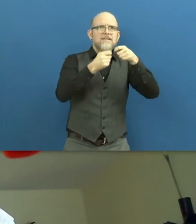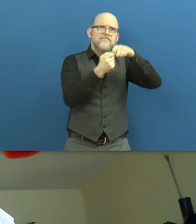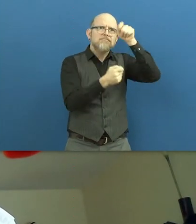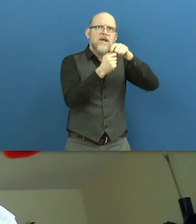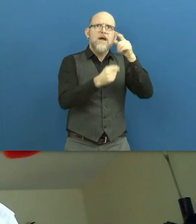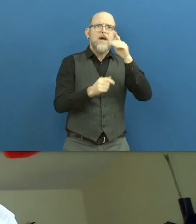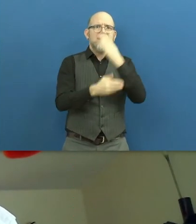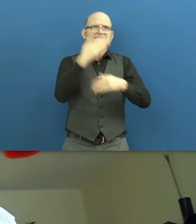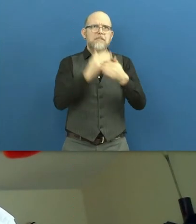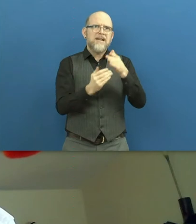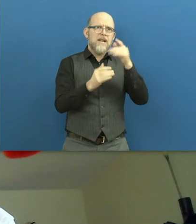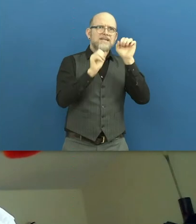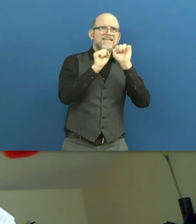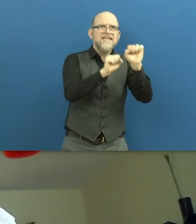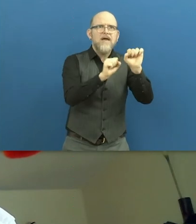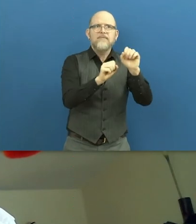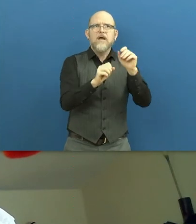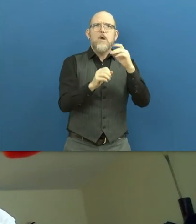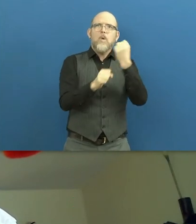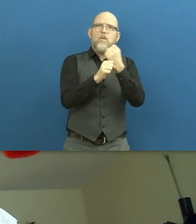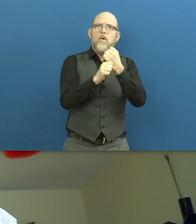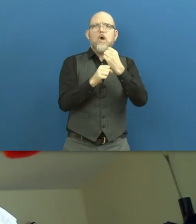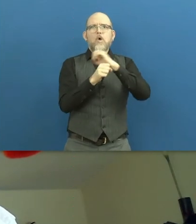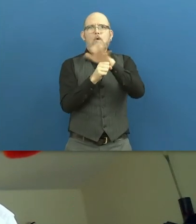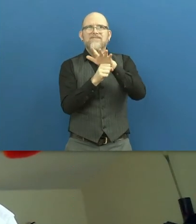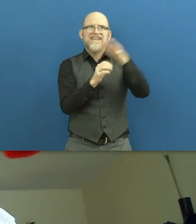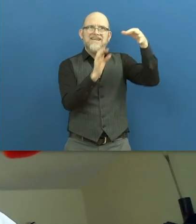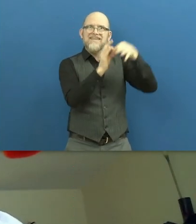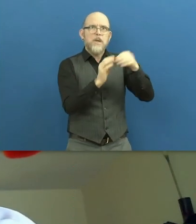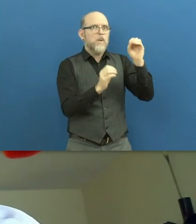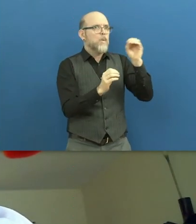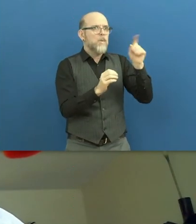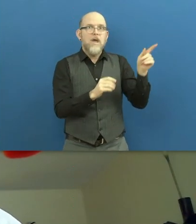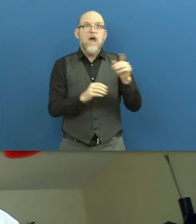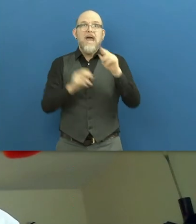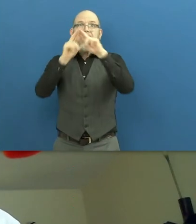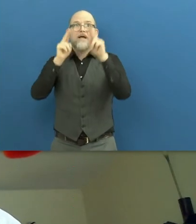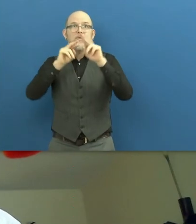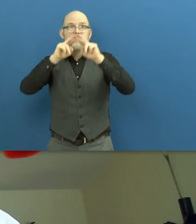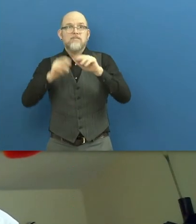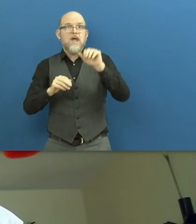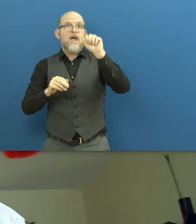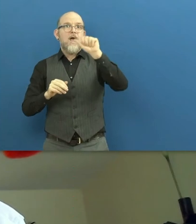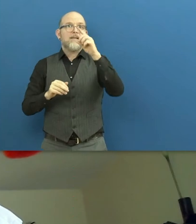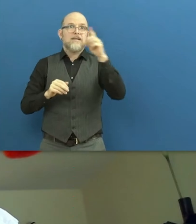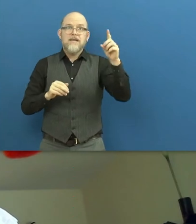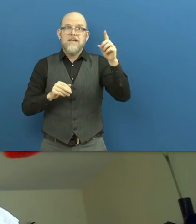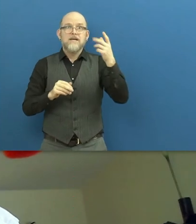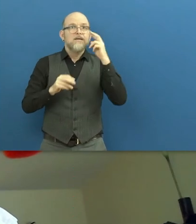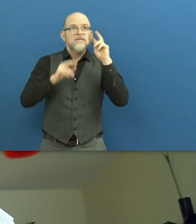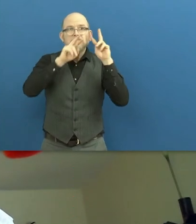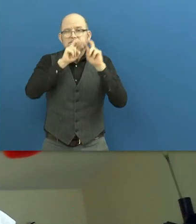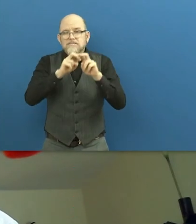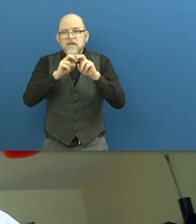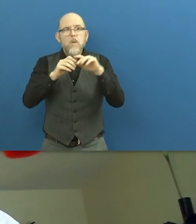disabilities in their responses to the pandemic. The international study implemented by ADD on the impact